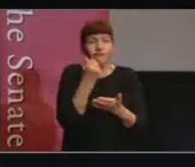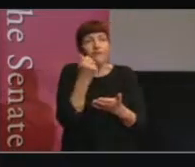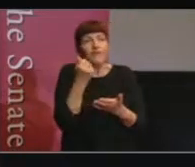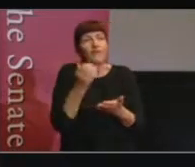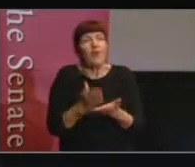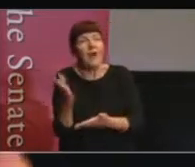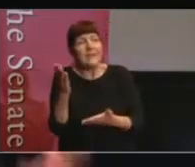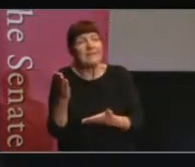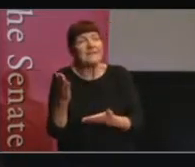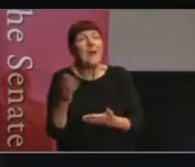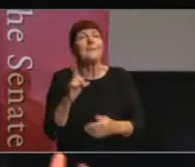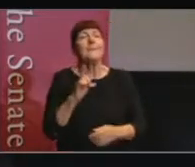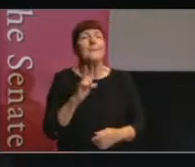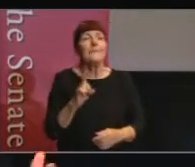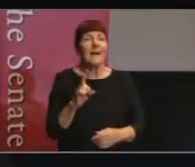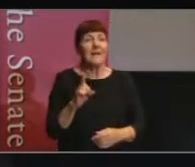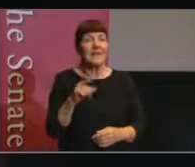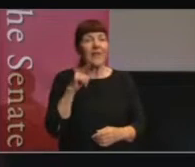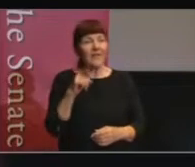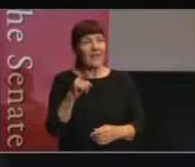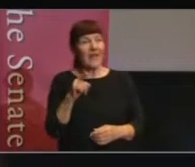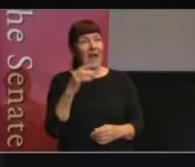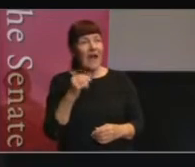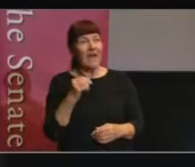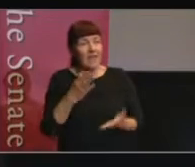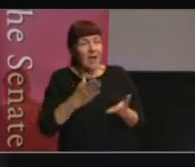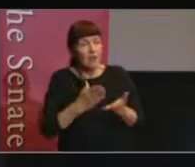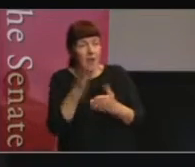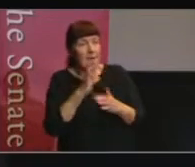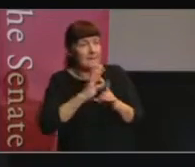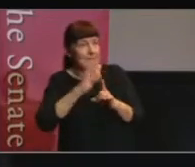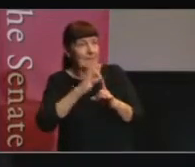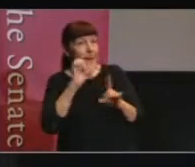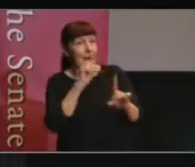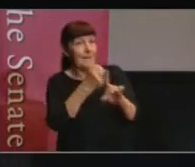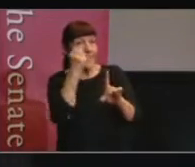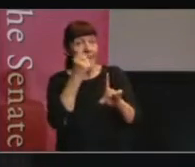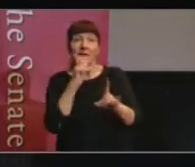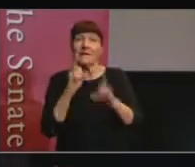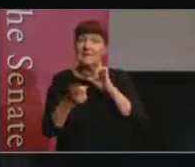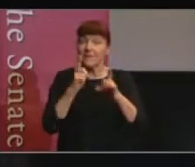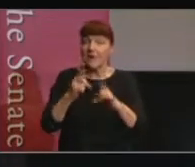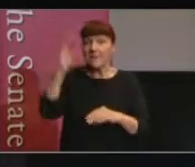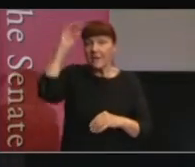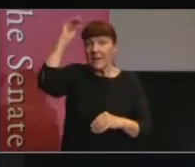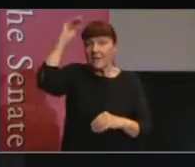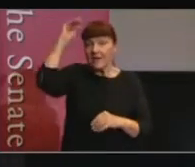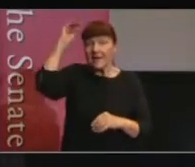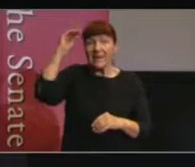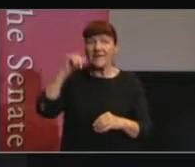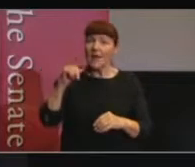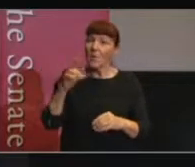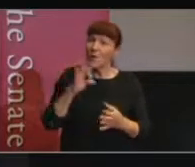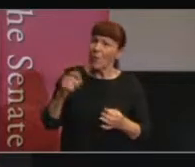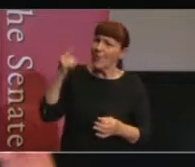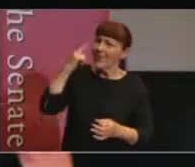saying they're having a rights-enhancing impact, and sometimes it's the committees we least expect that are